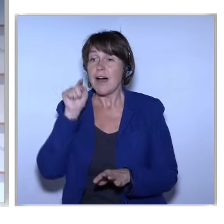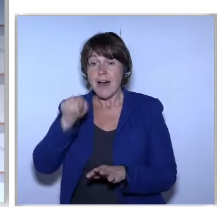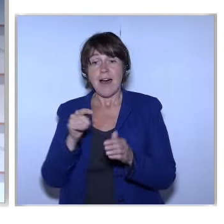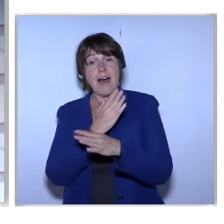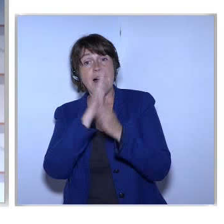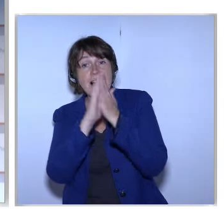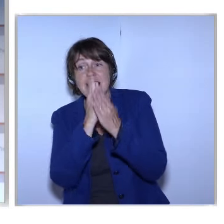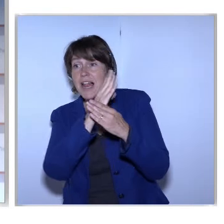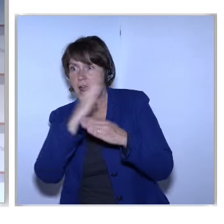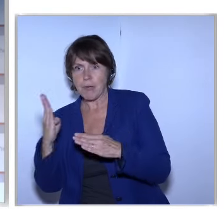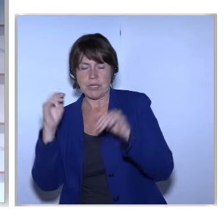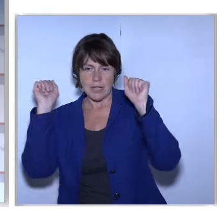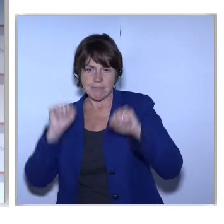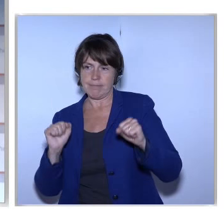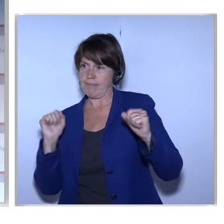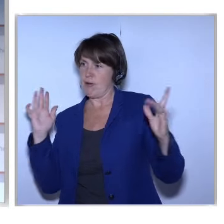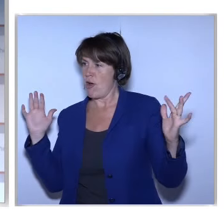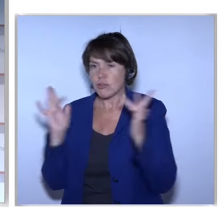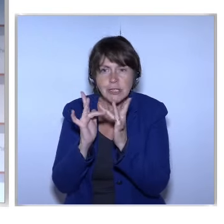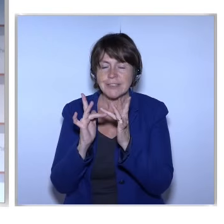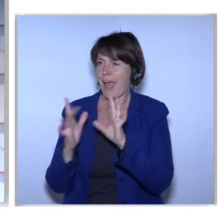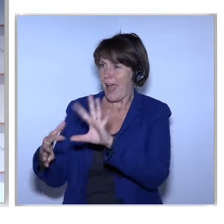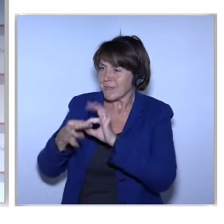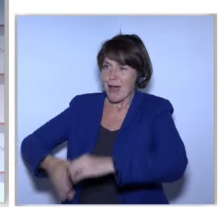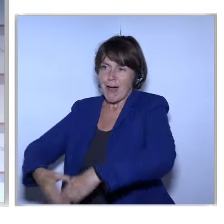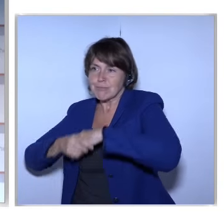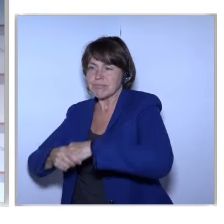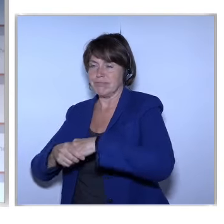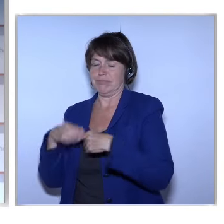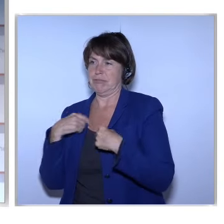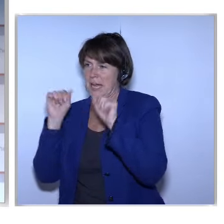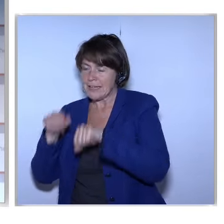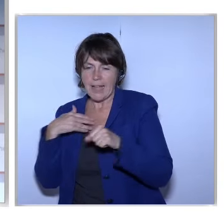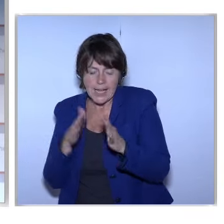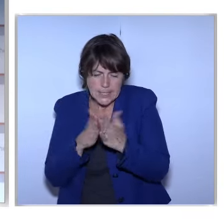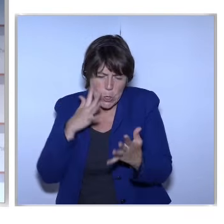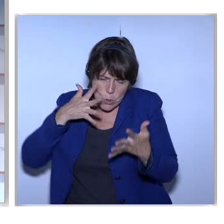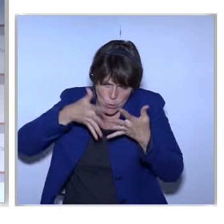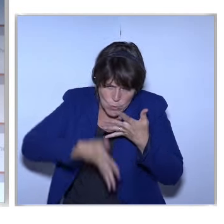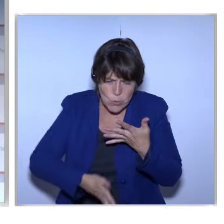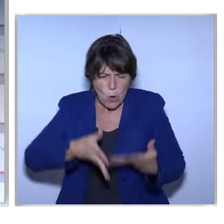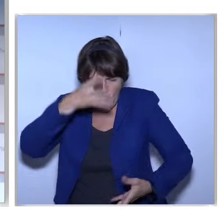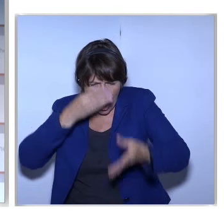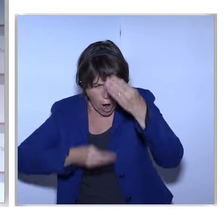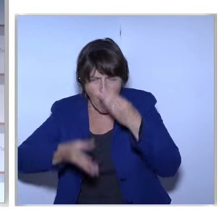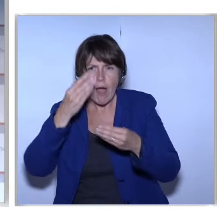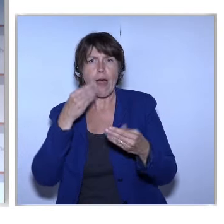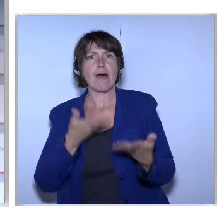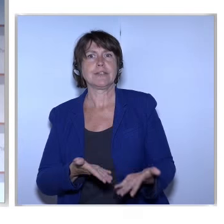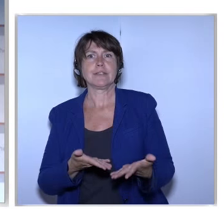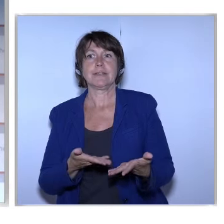I'm Sure You've Walked Around To Feel Included In Their Community And Society At Large It's About Making